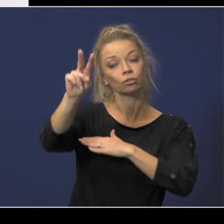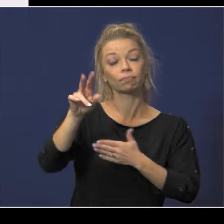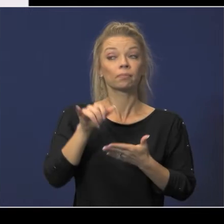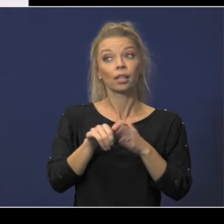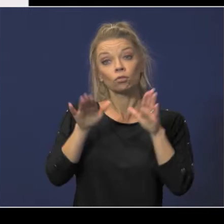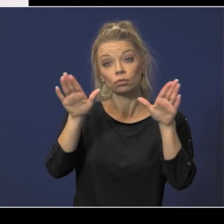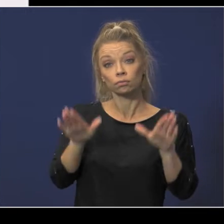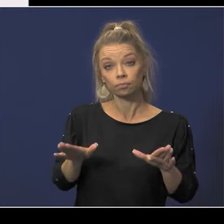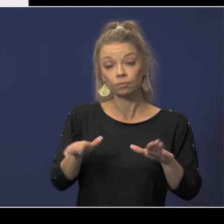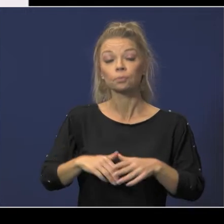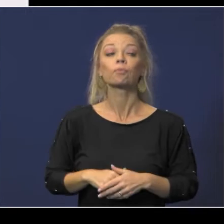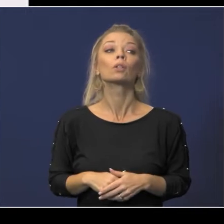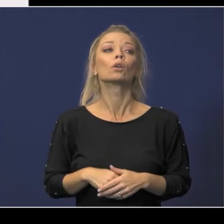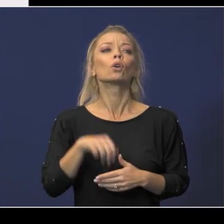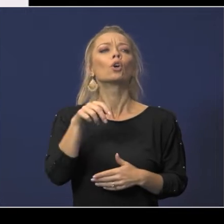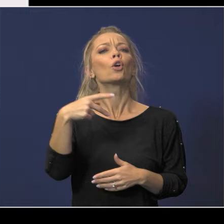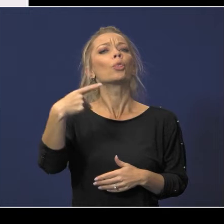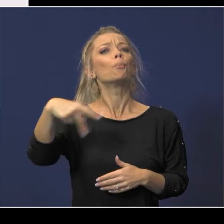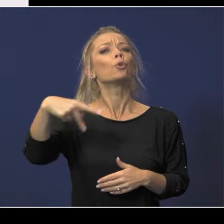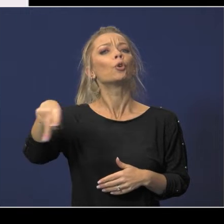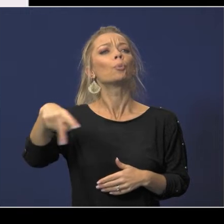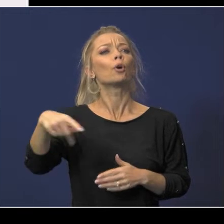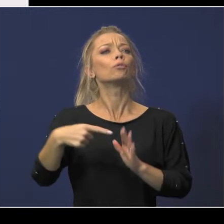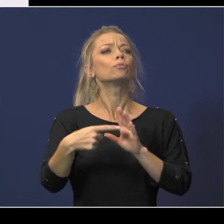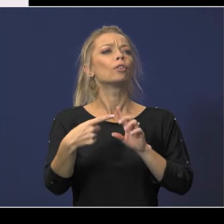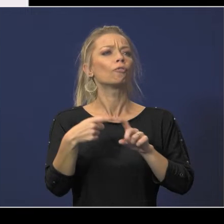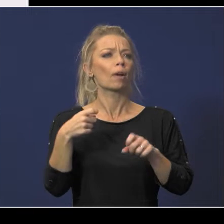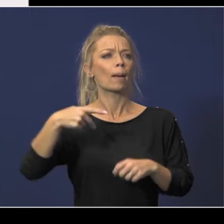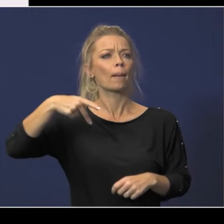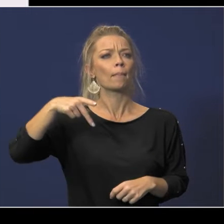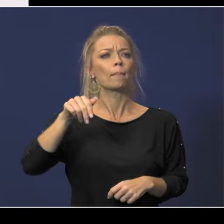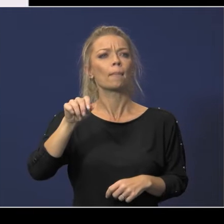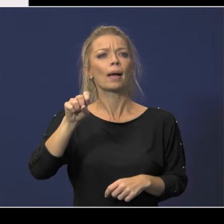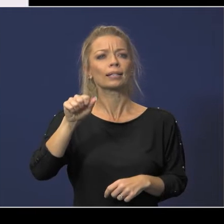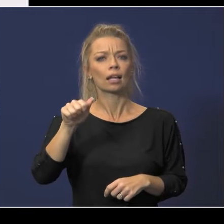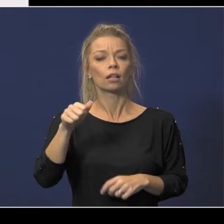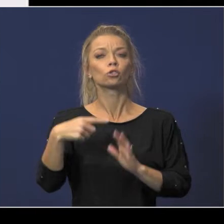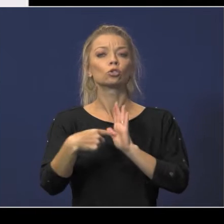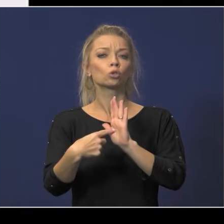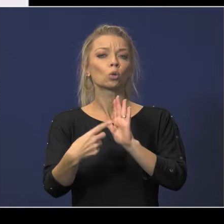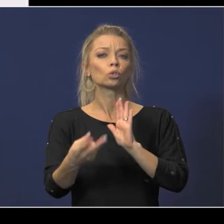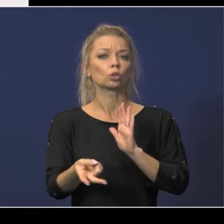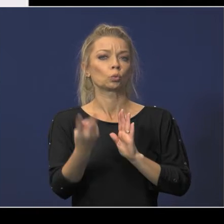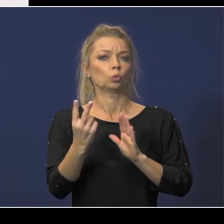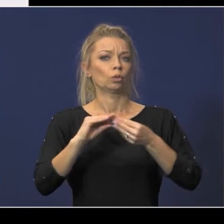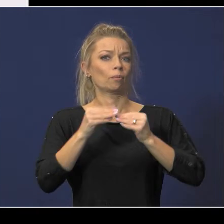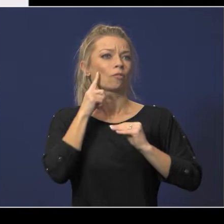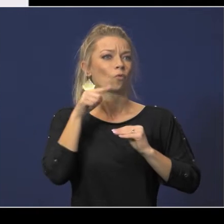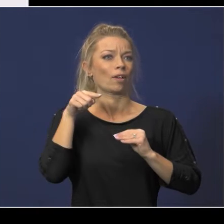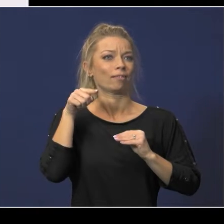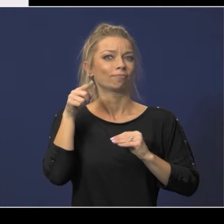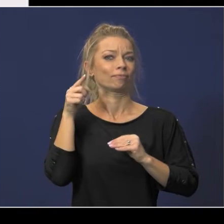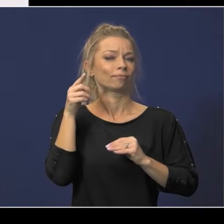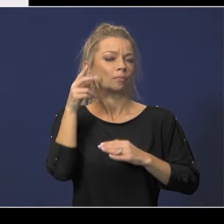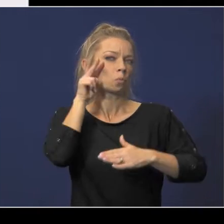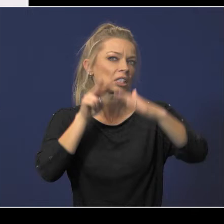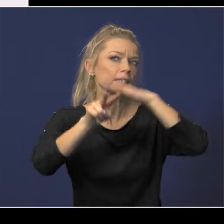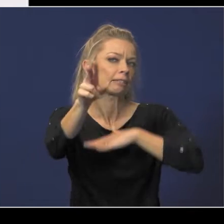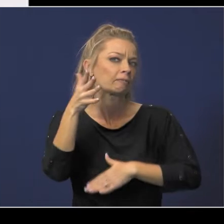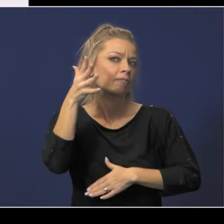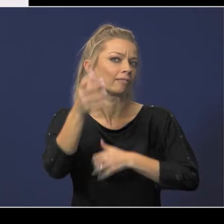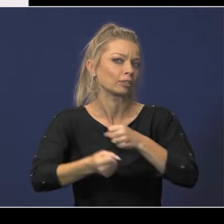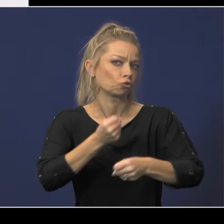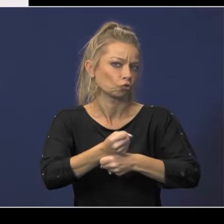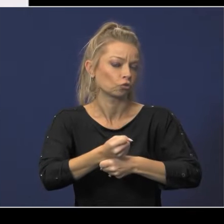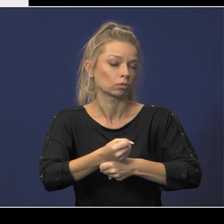the purple chart is from passa and shows the projected numbers for these two campuses for the next five years these